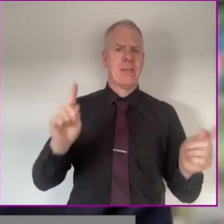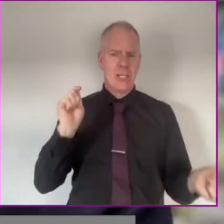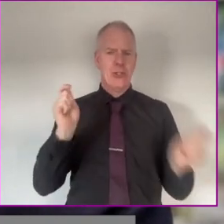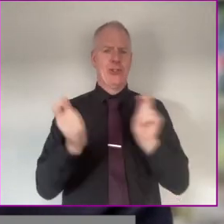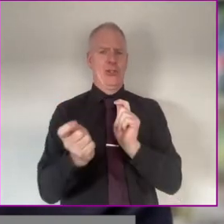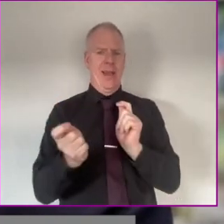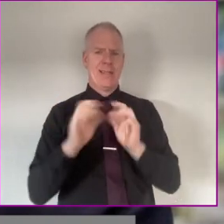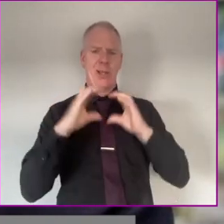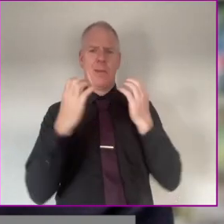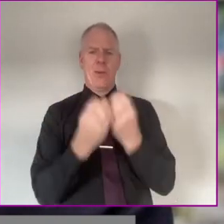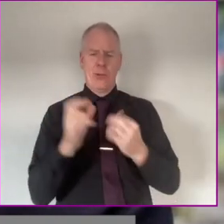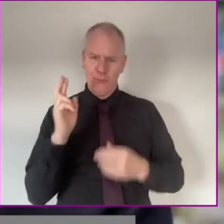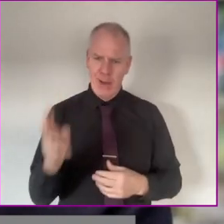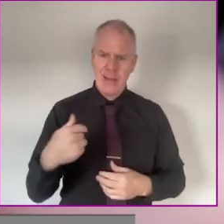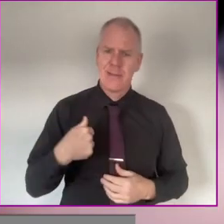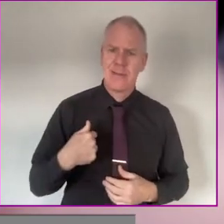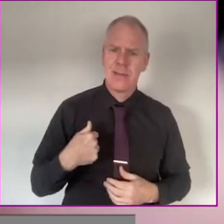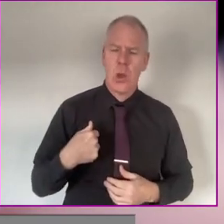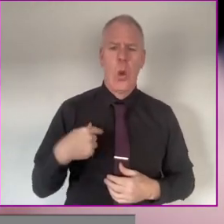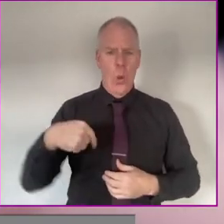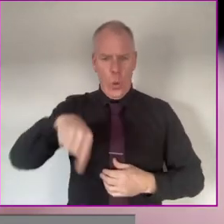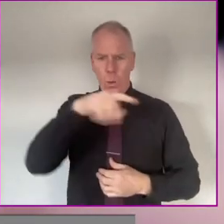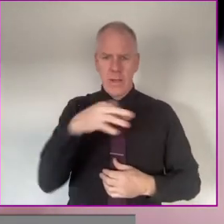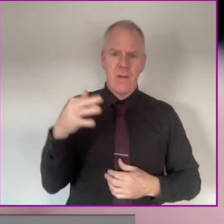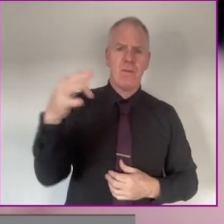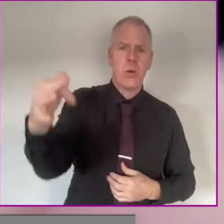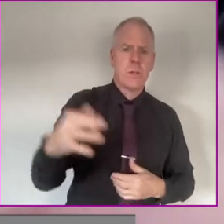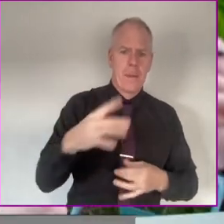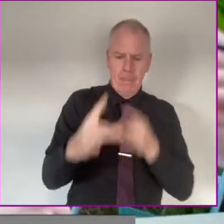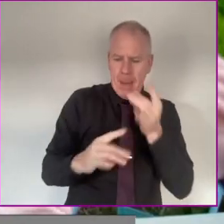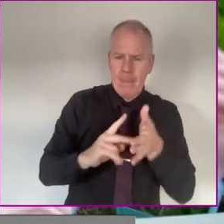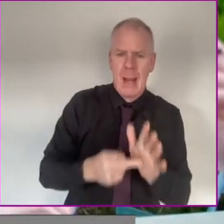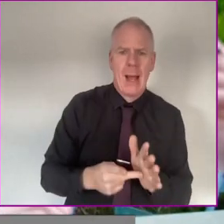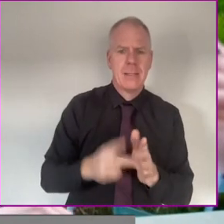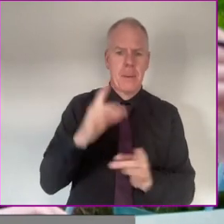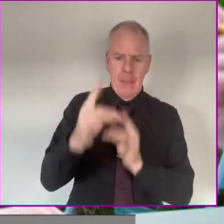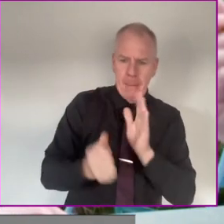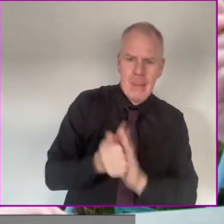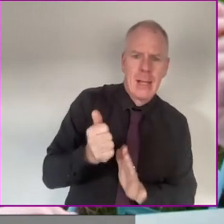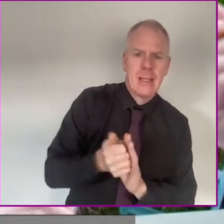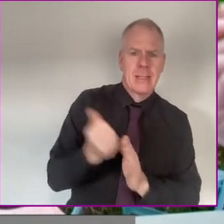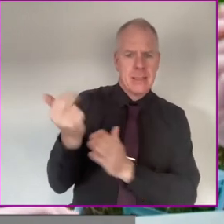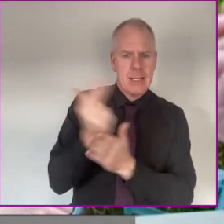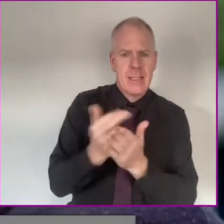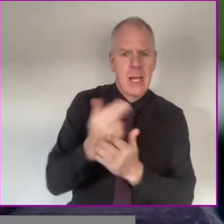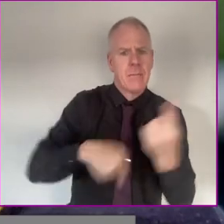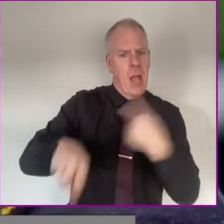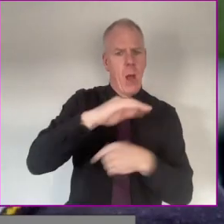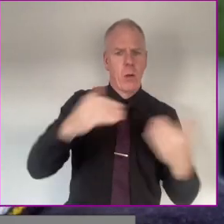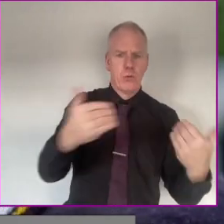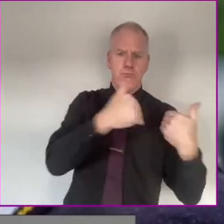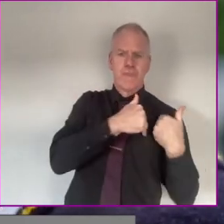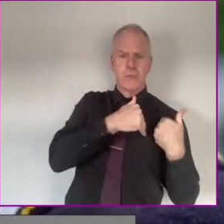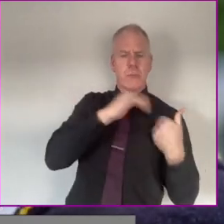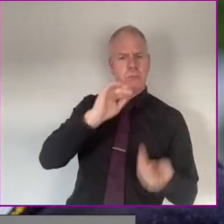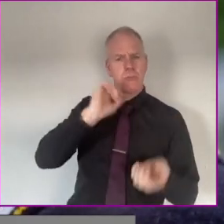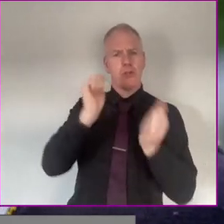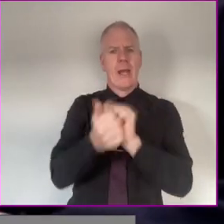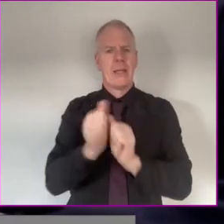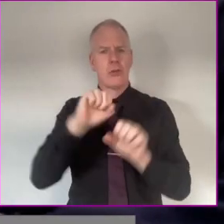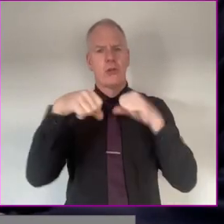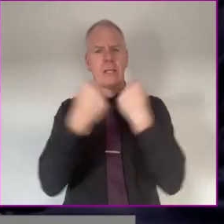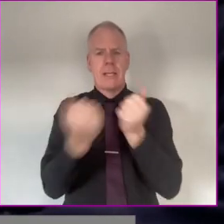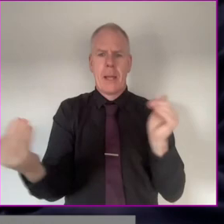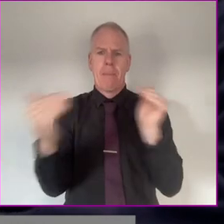difference and add these changes into our community, because we are the future planners, builders, designers, and it'll be our job to adapt